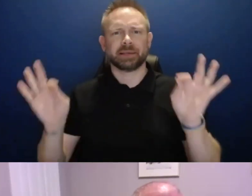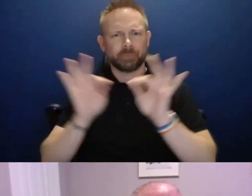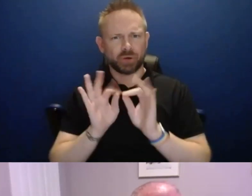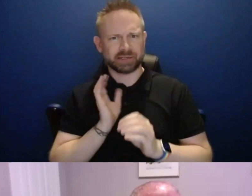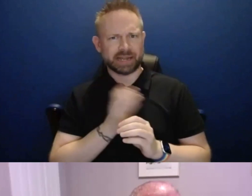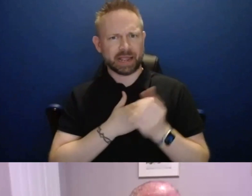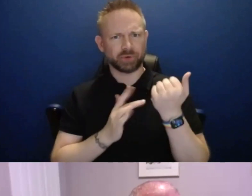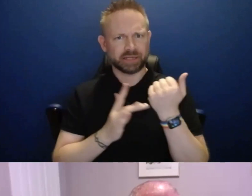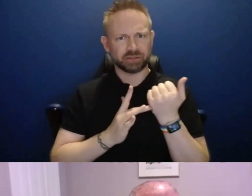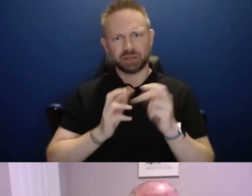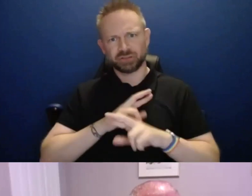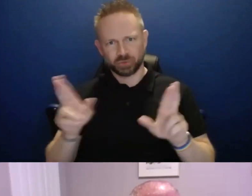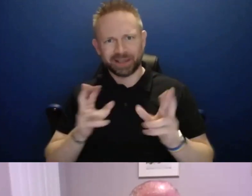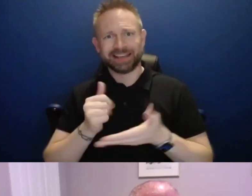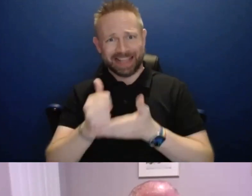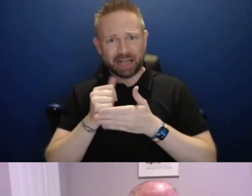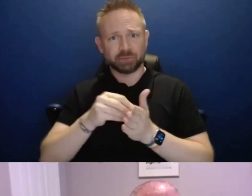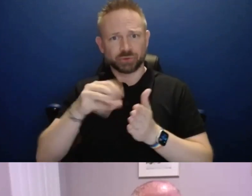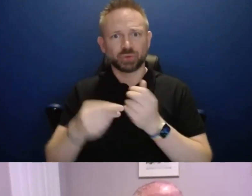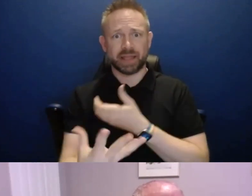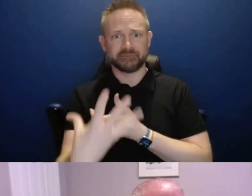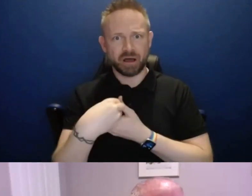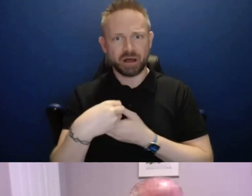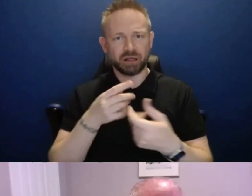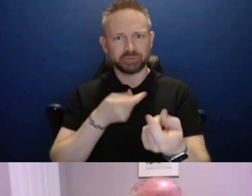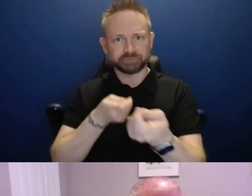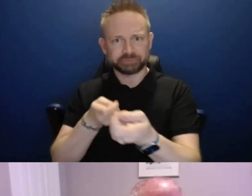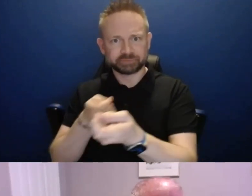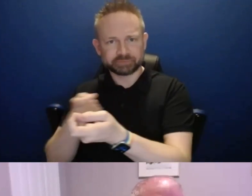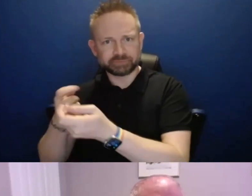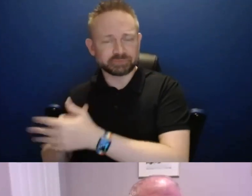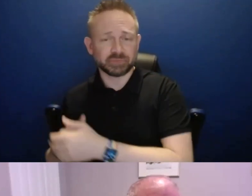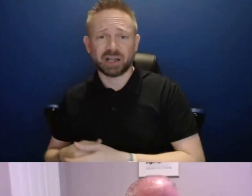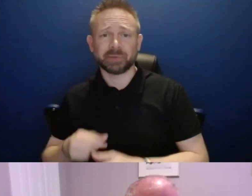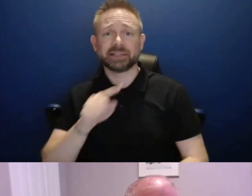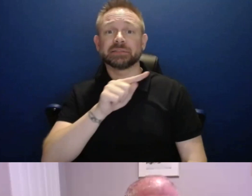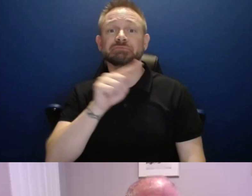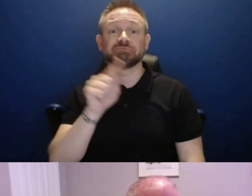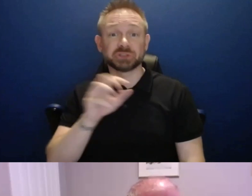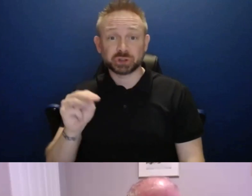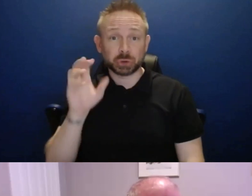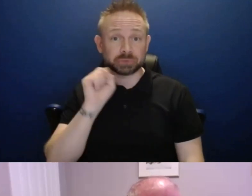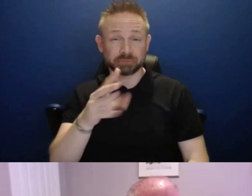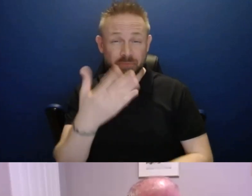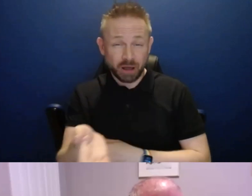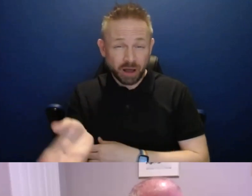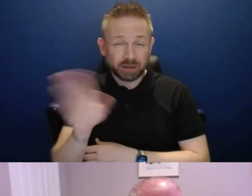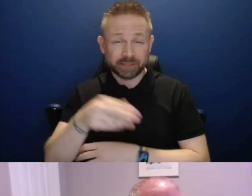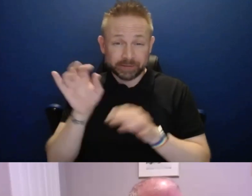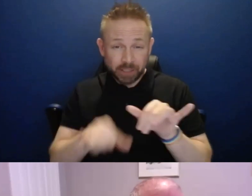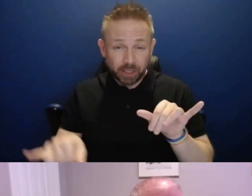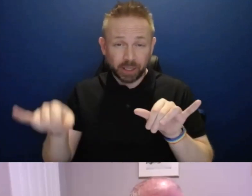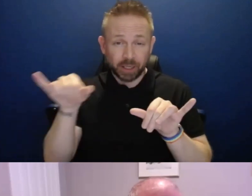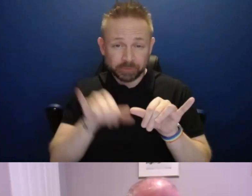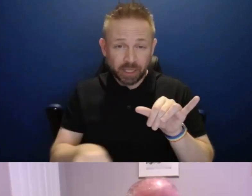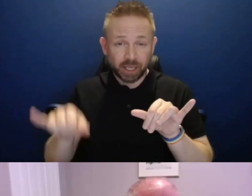enable student engagement, for example. You know, it's, it's not enough just to throw zoom at people all day. You have to, you have to engage them.